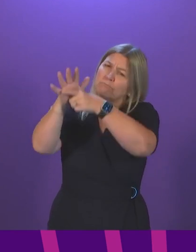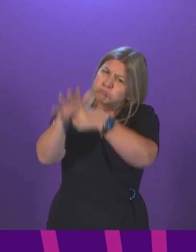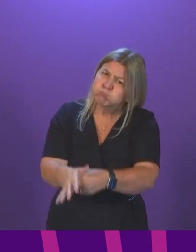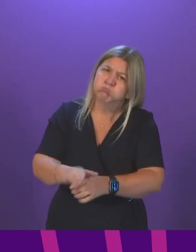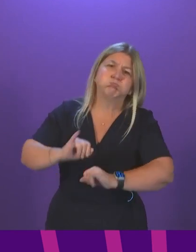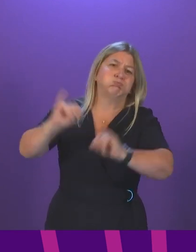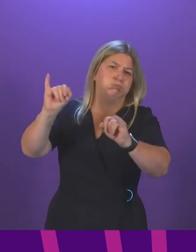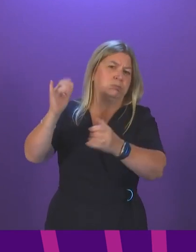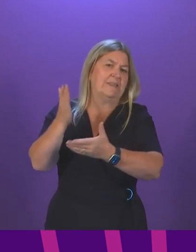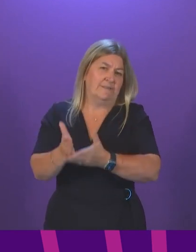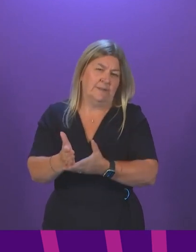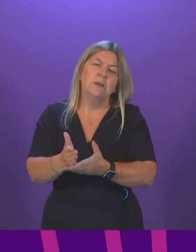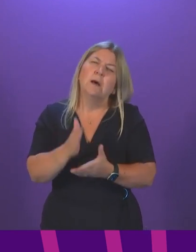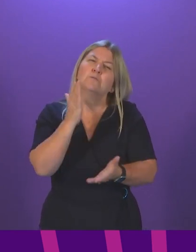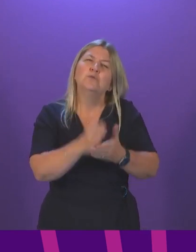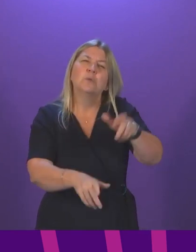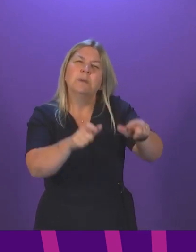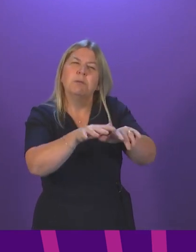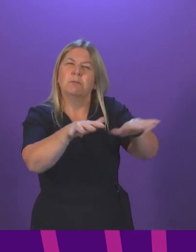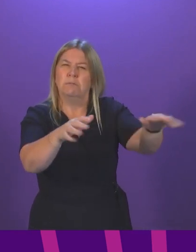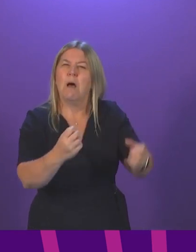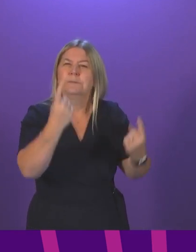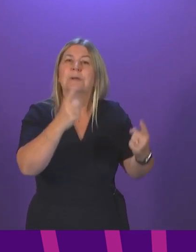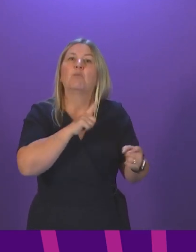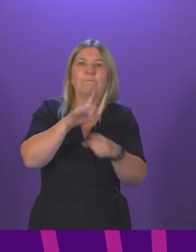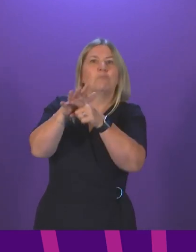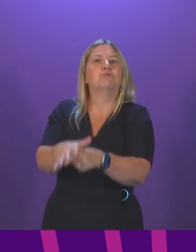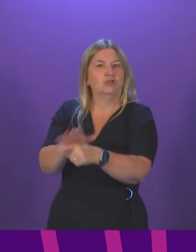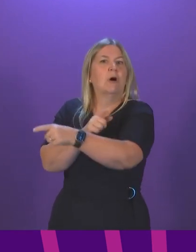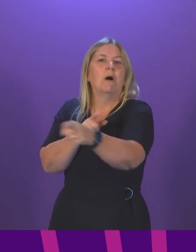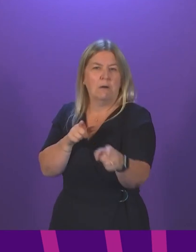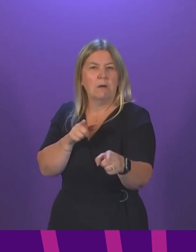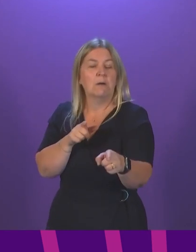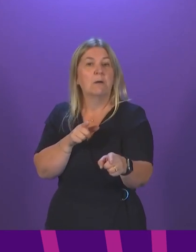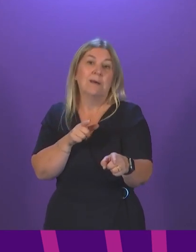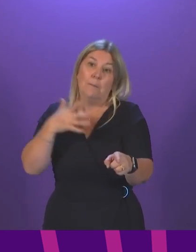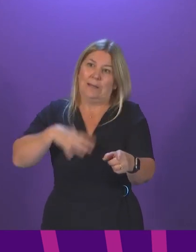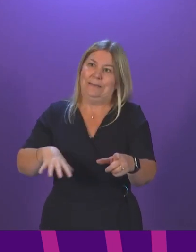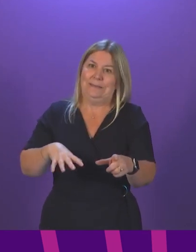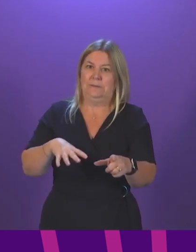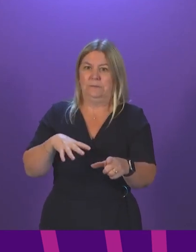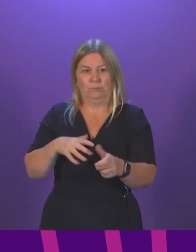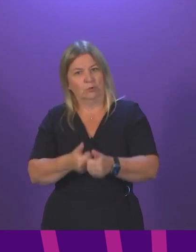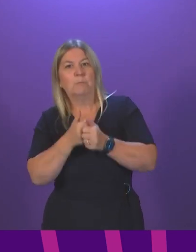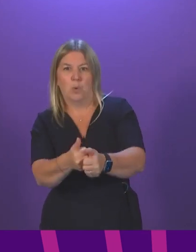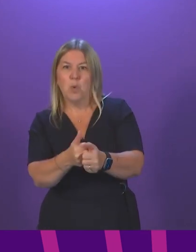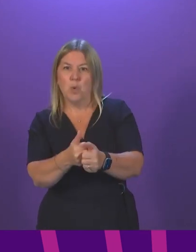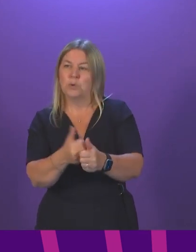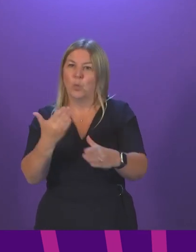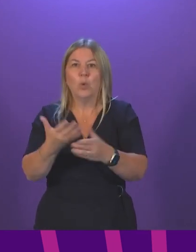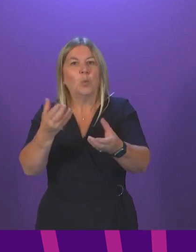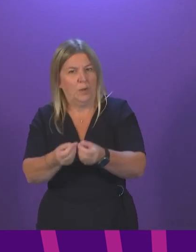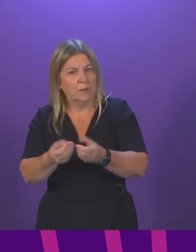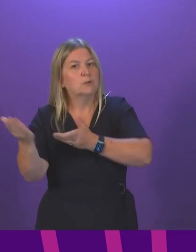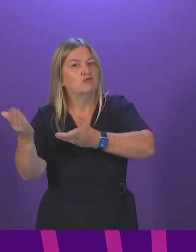the reasons for that pressure, but the obligation is on government to work with the service to ensure that it can meet those pressures in the